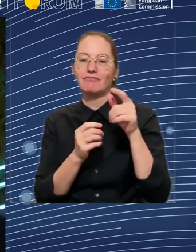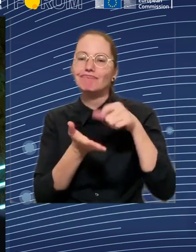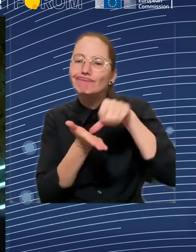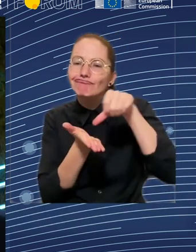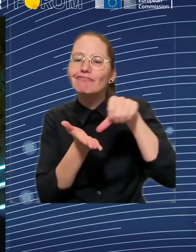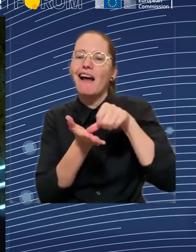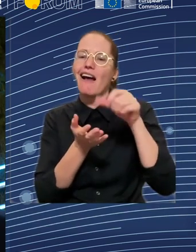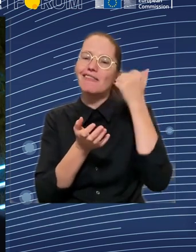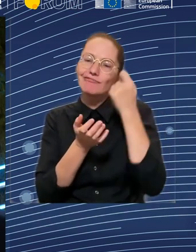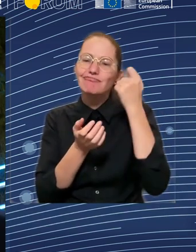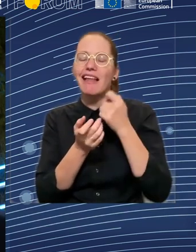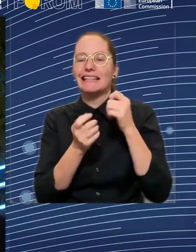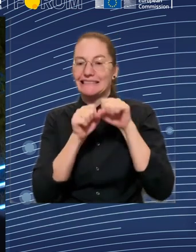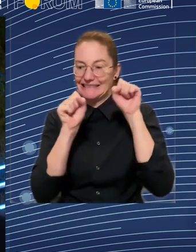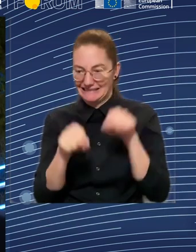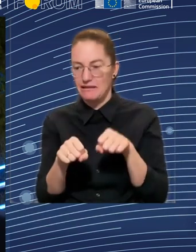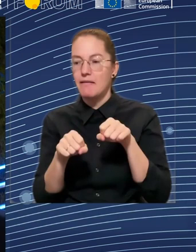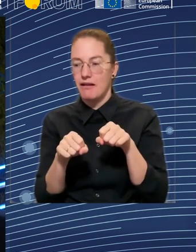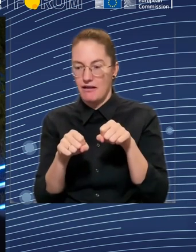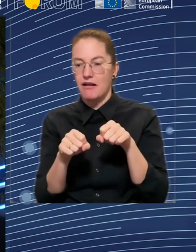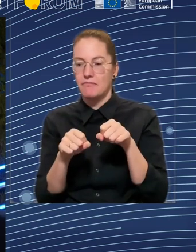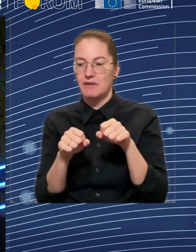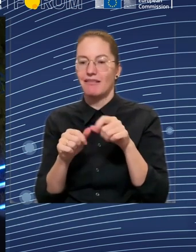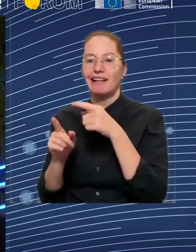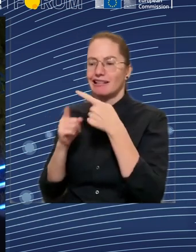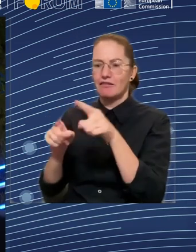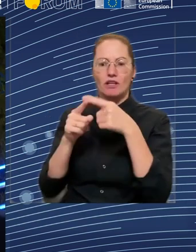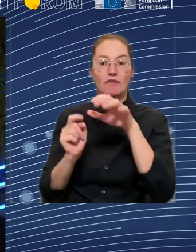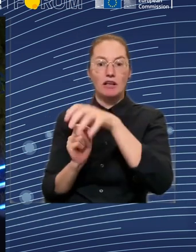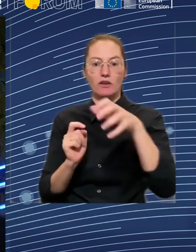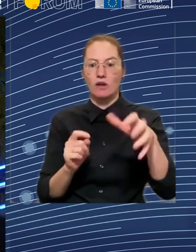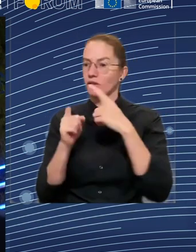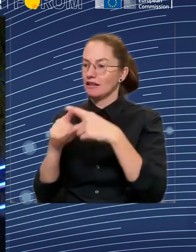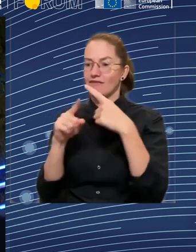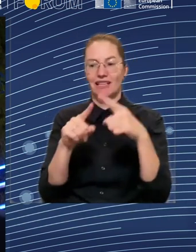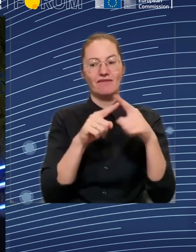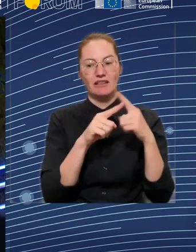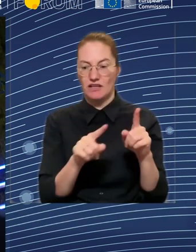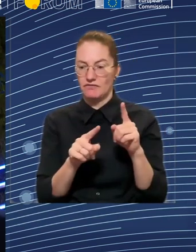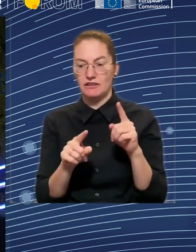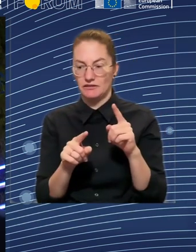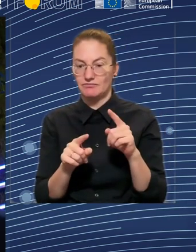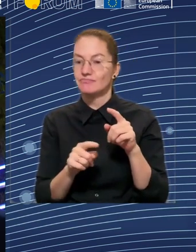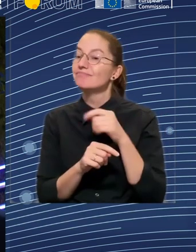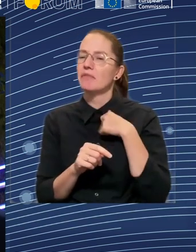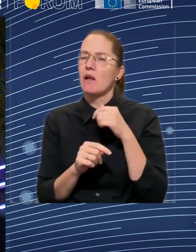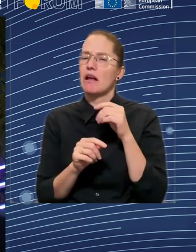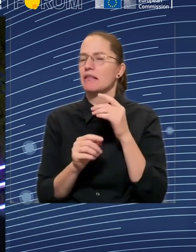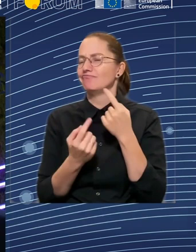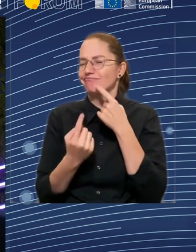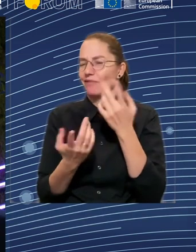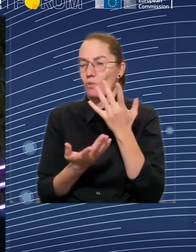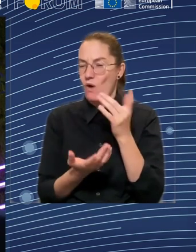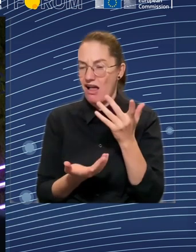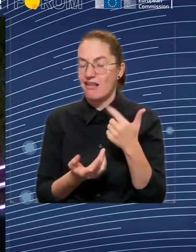from that research is that it's much easier, it's less of a problem access for atypical workers